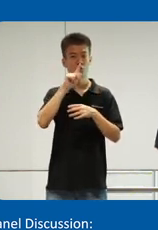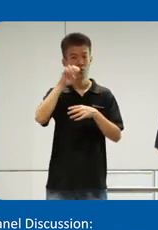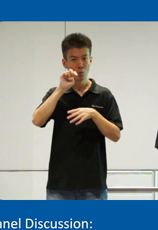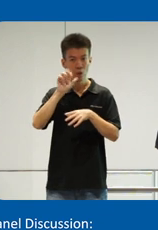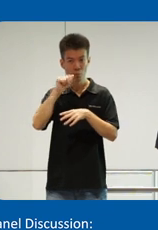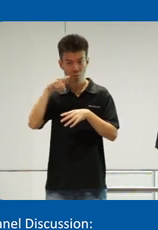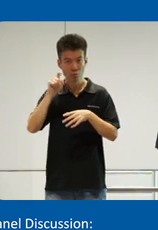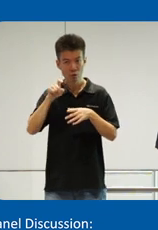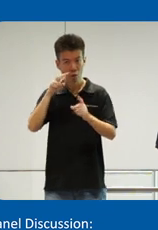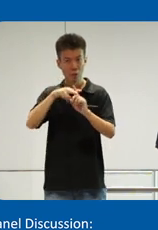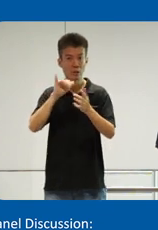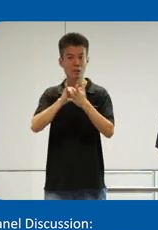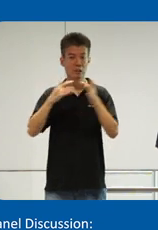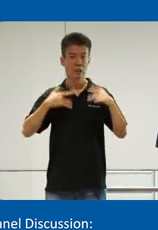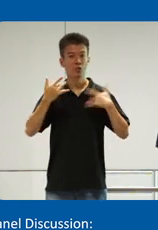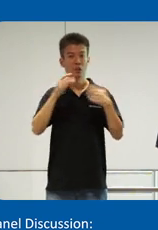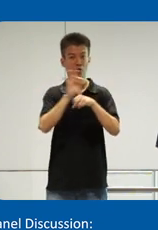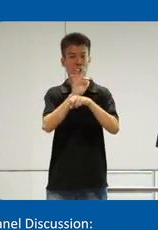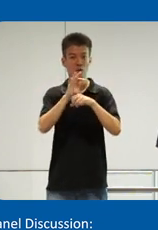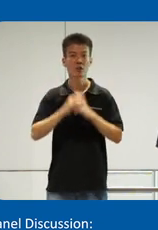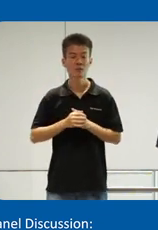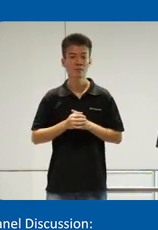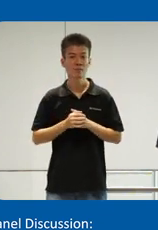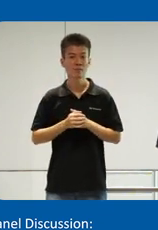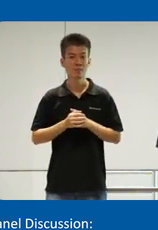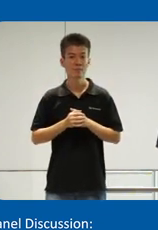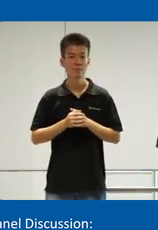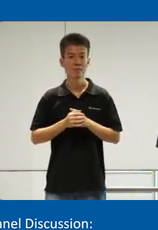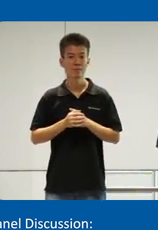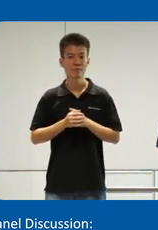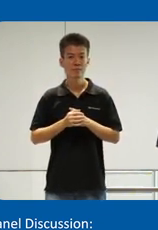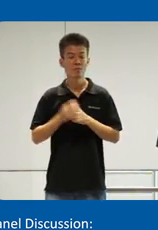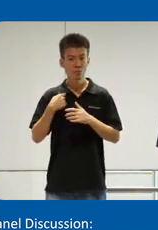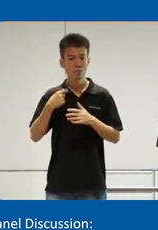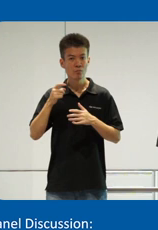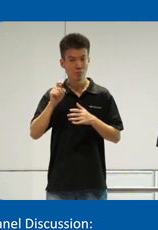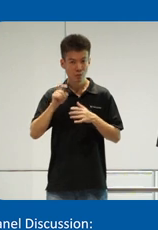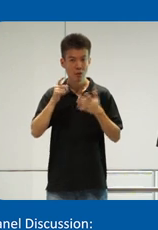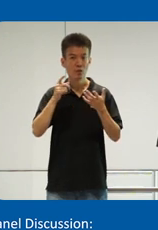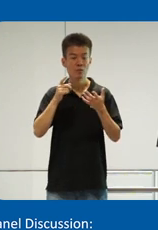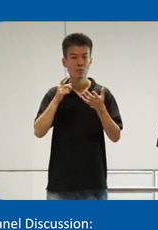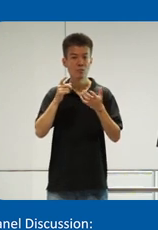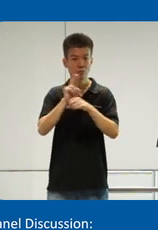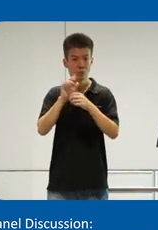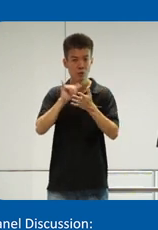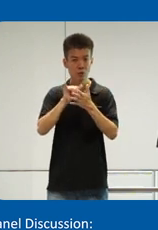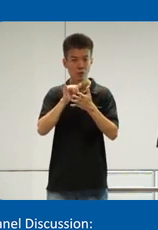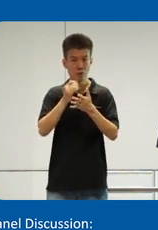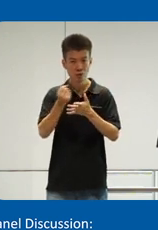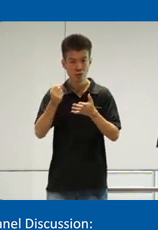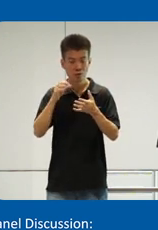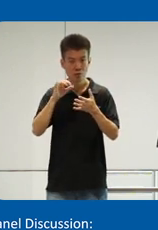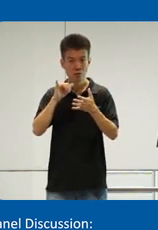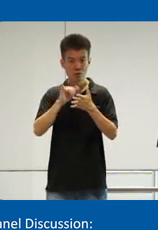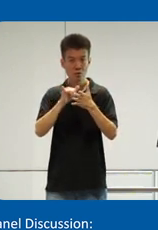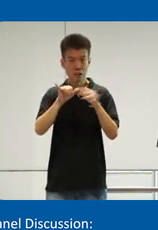provides all this exciting functionality. And then we should be ensuring that our suppliers adhere to